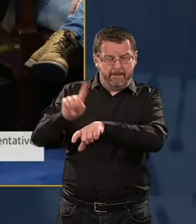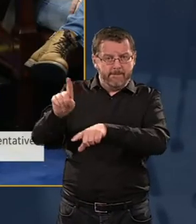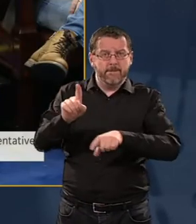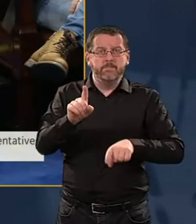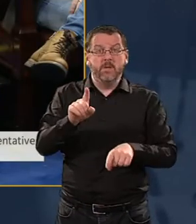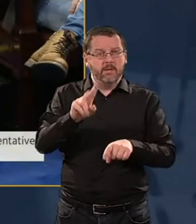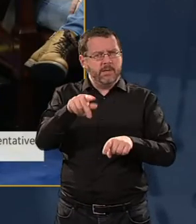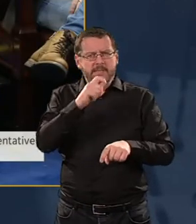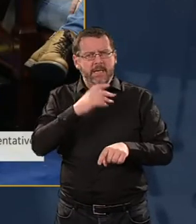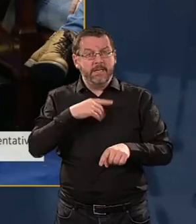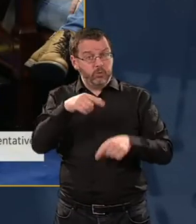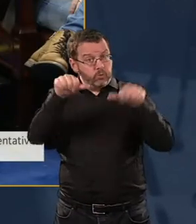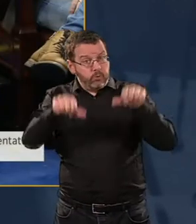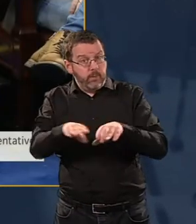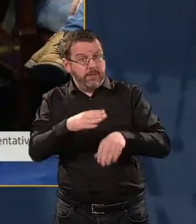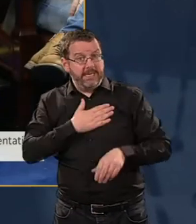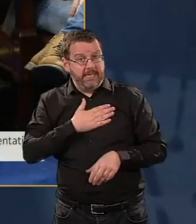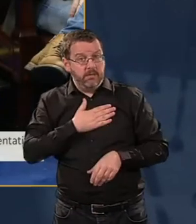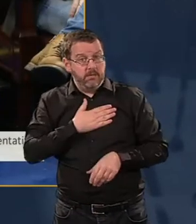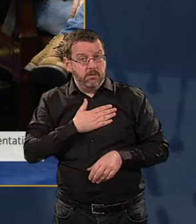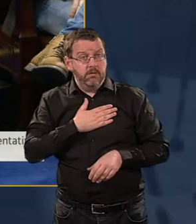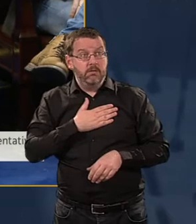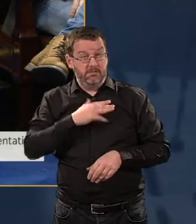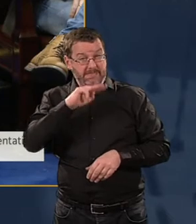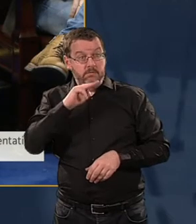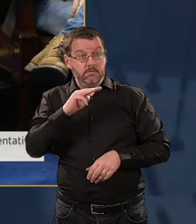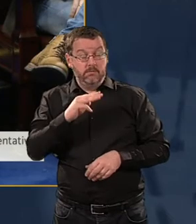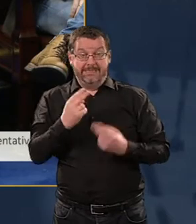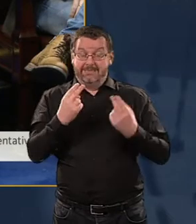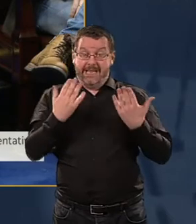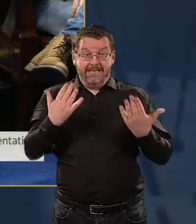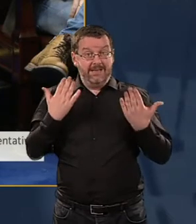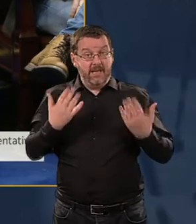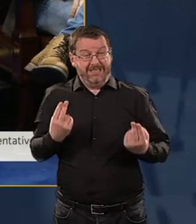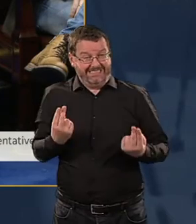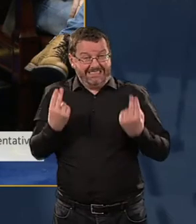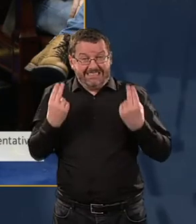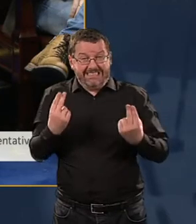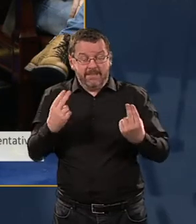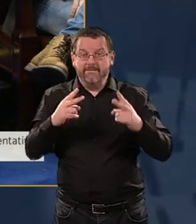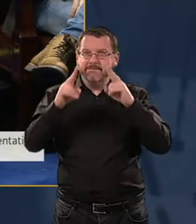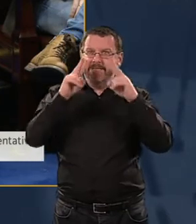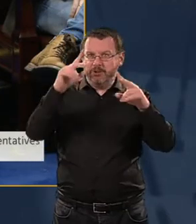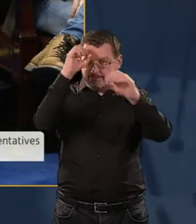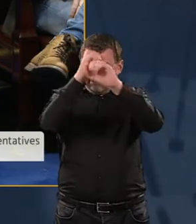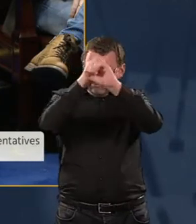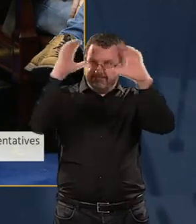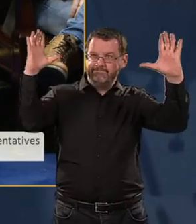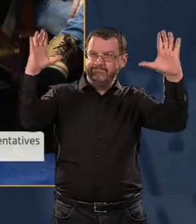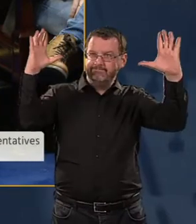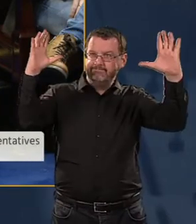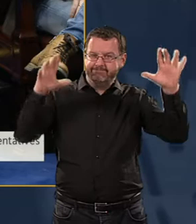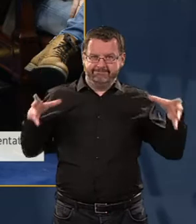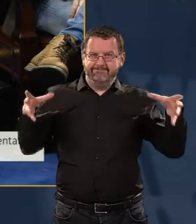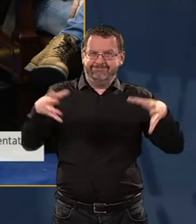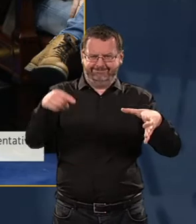do you agree with me that it is urgent if the vision for the determination that